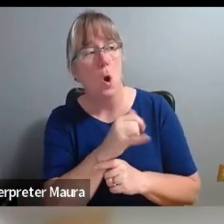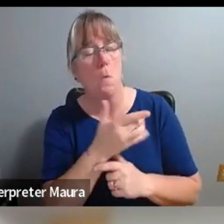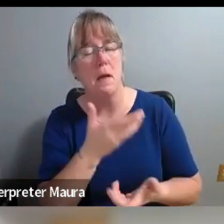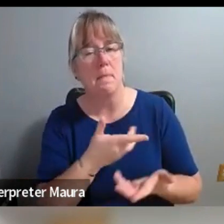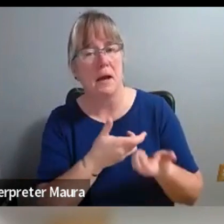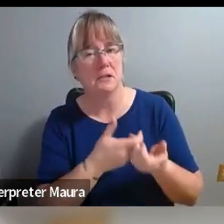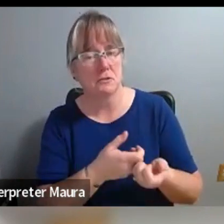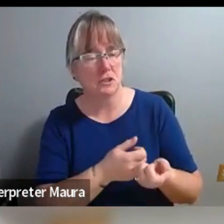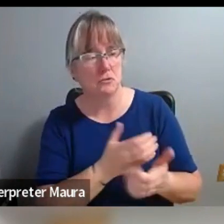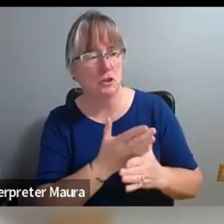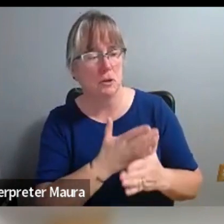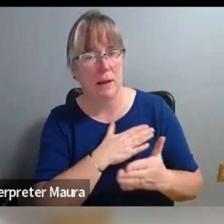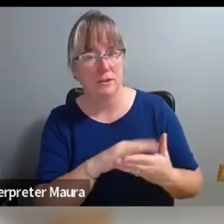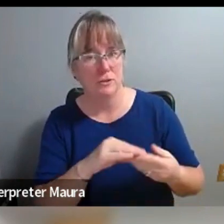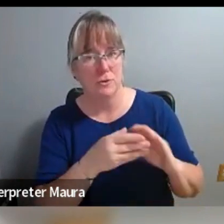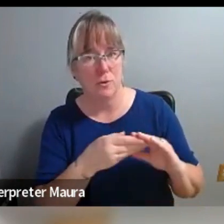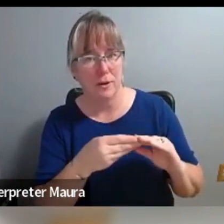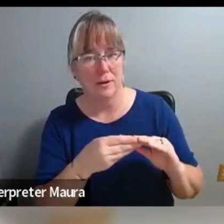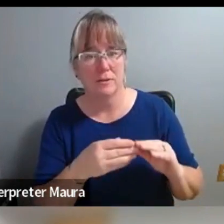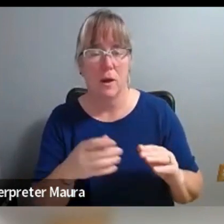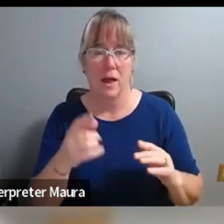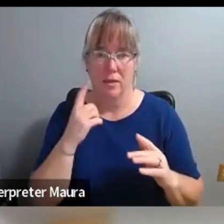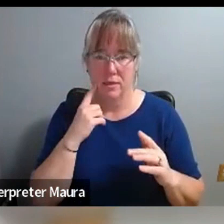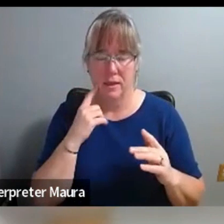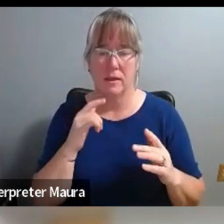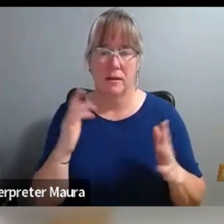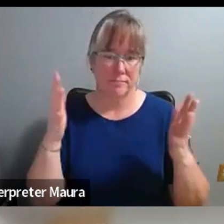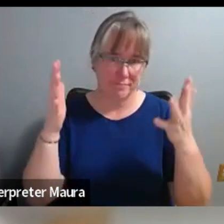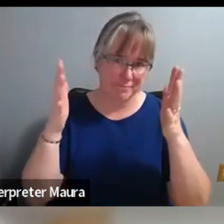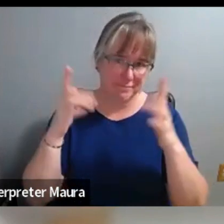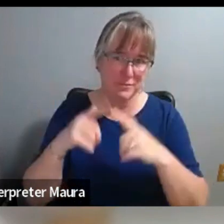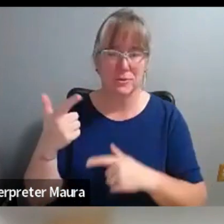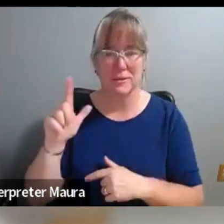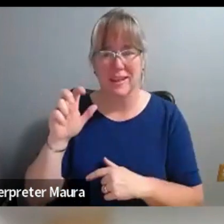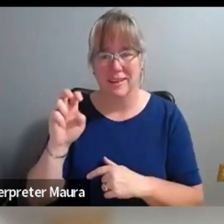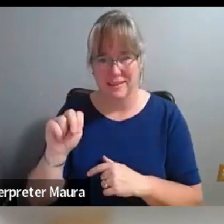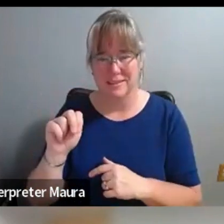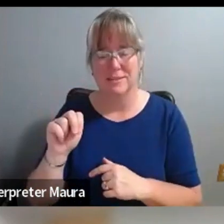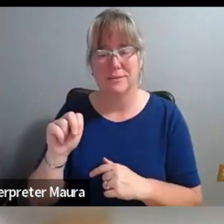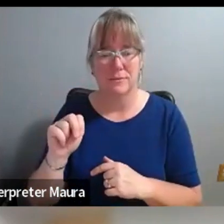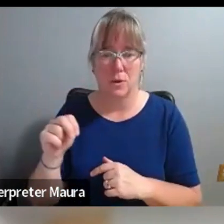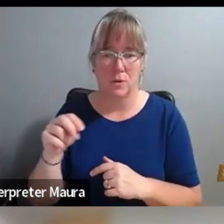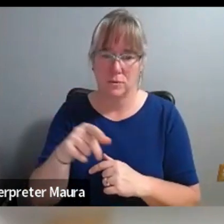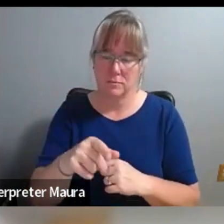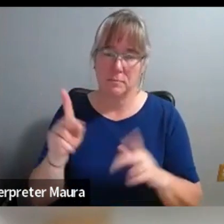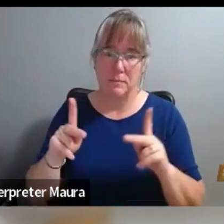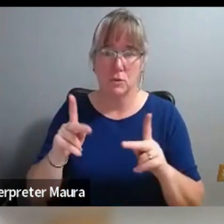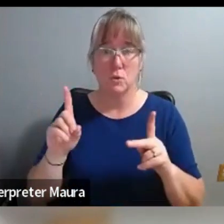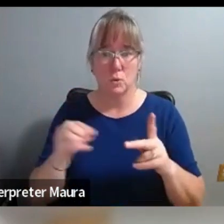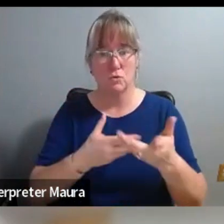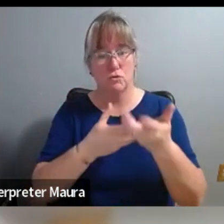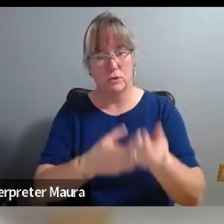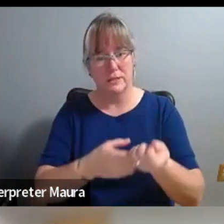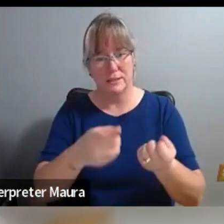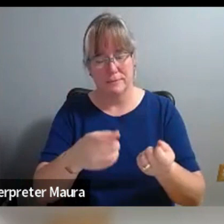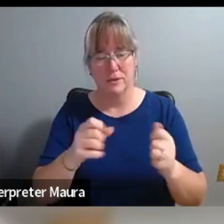listen to these stories, then that's the success of the podcast. And so I think all of props to Glenn as someone who is deeply trustworthy, and you can hear that in your